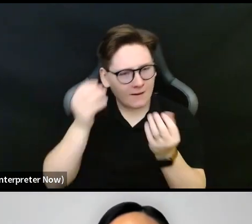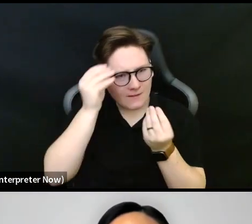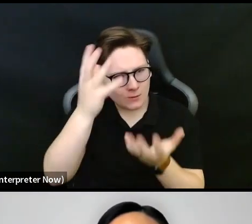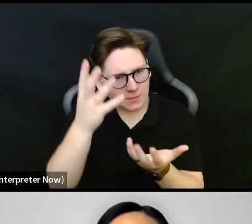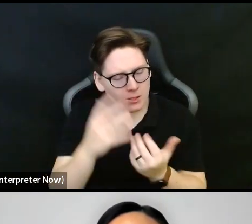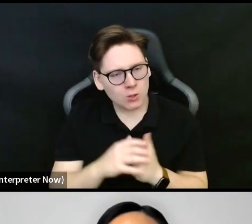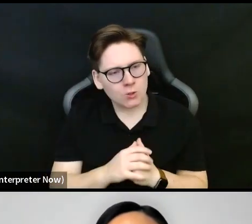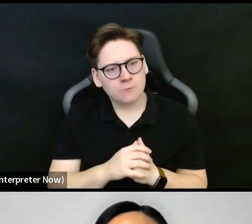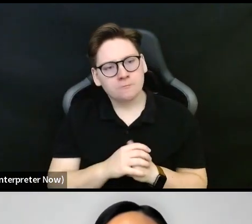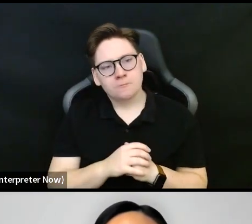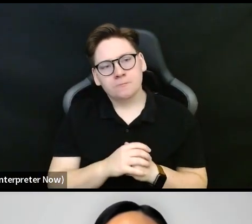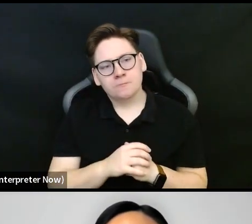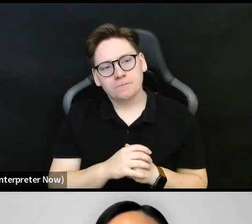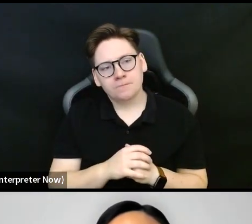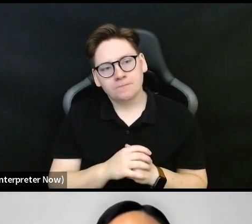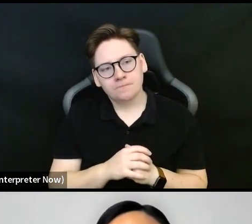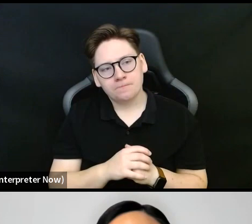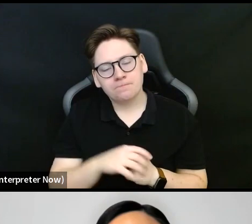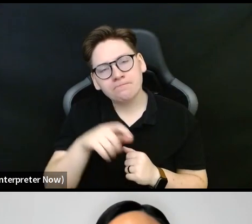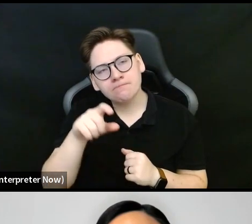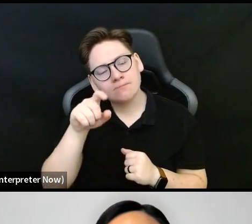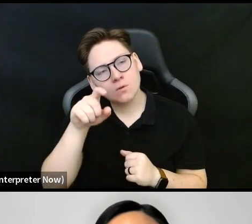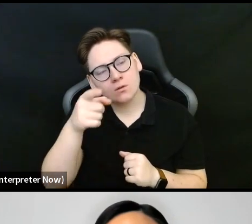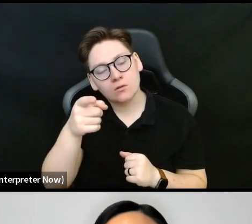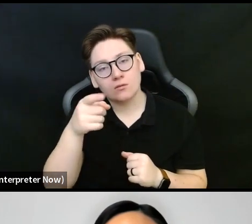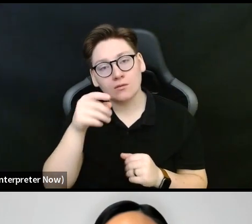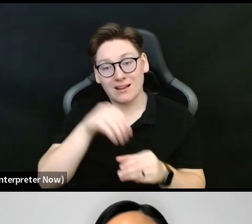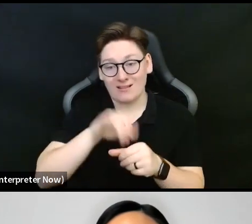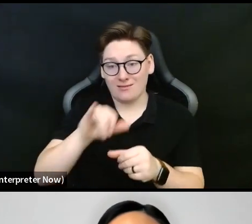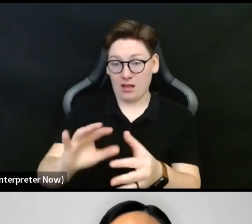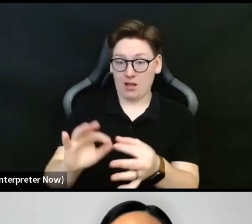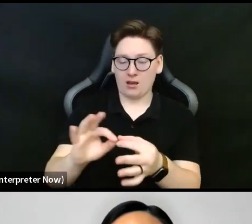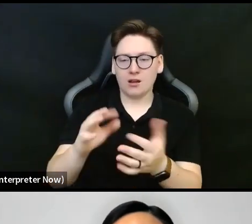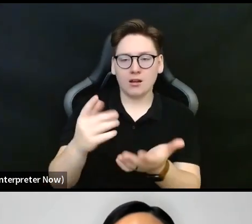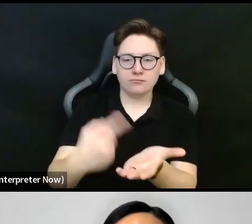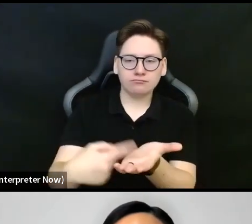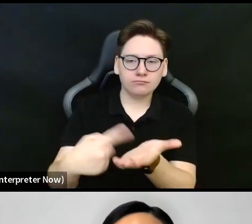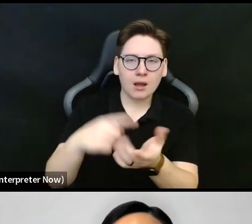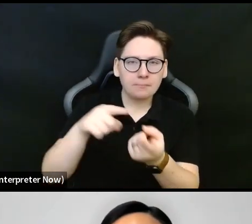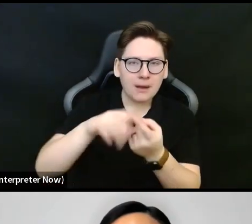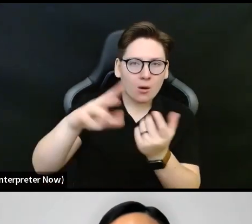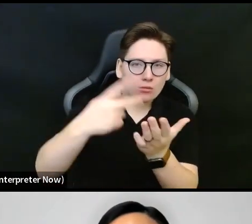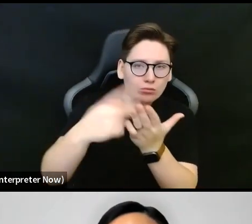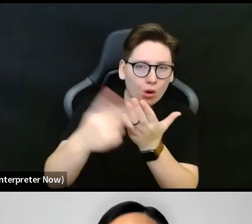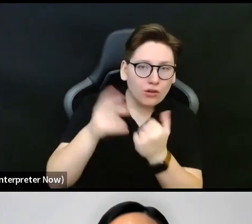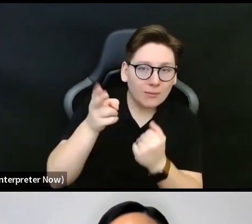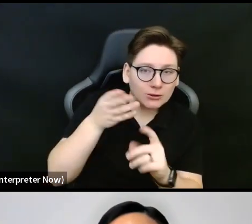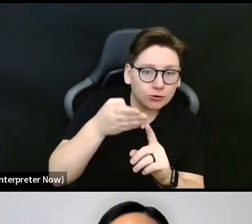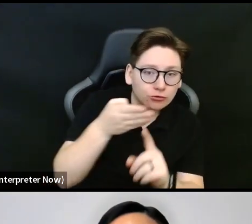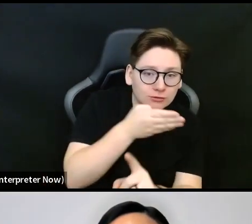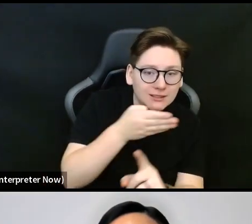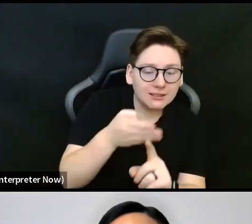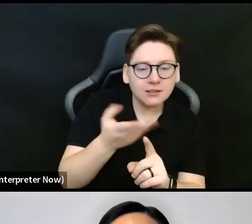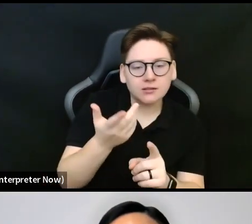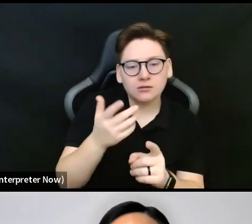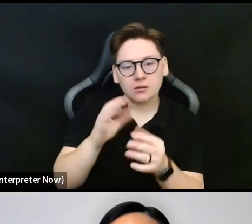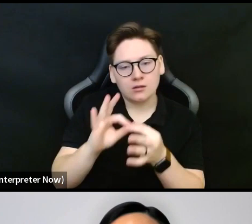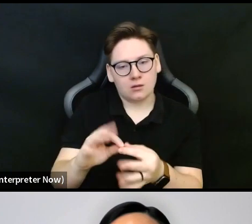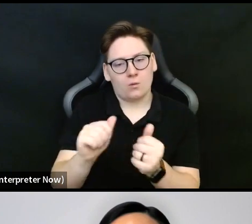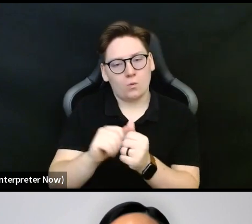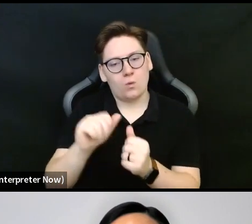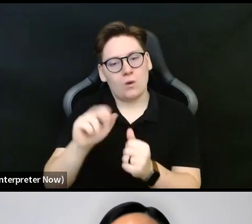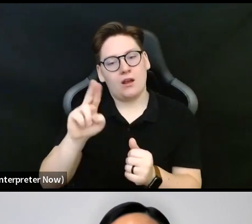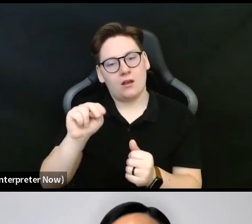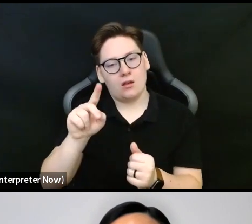believe you have to speak a little bit about your programming history and your history with these underserved communities. We don't